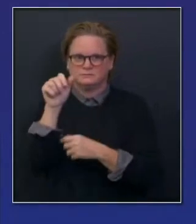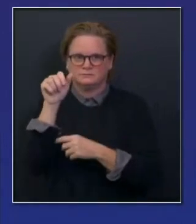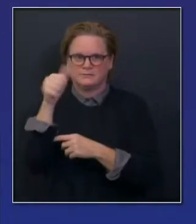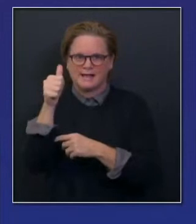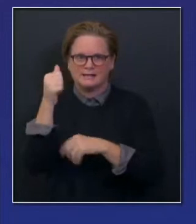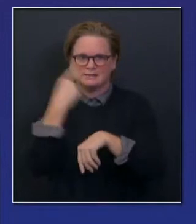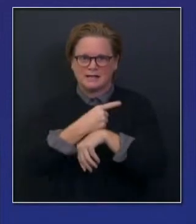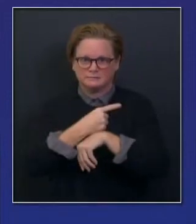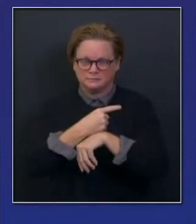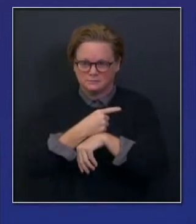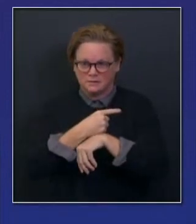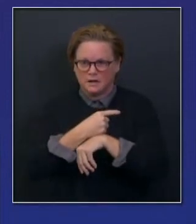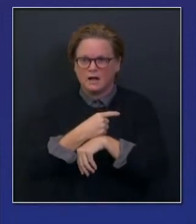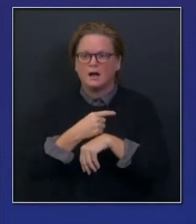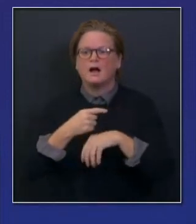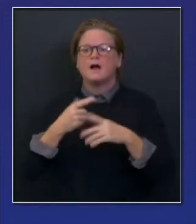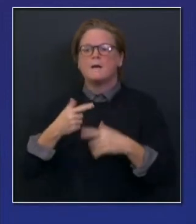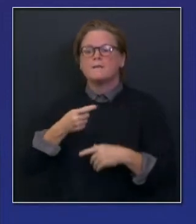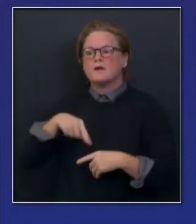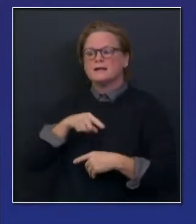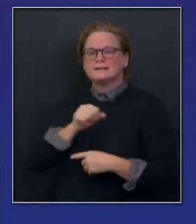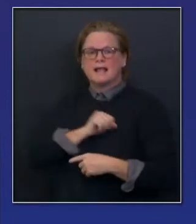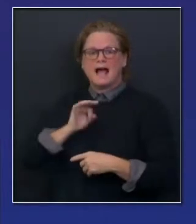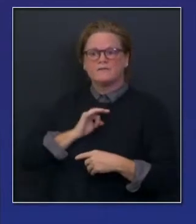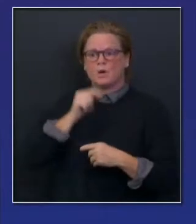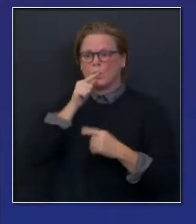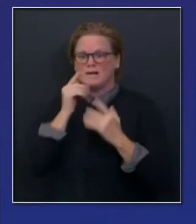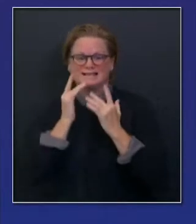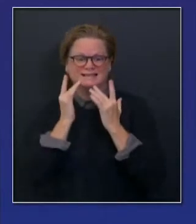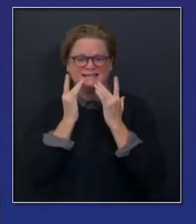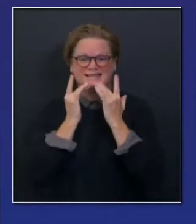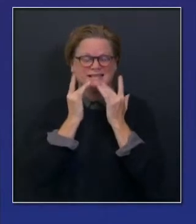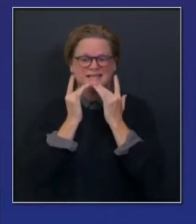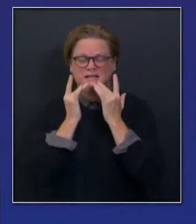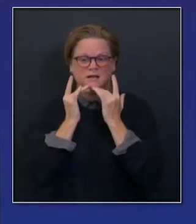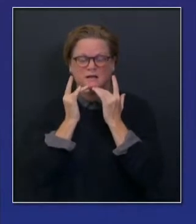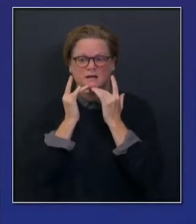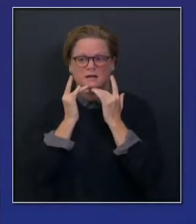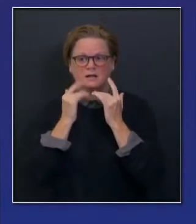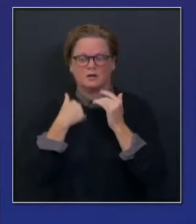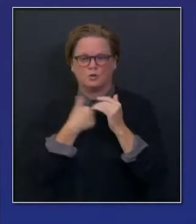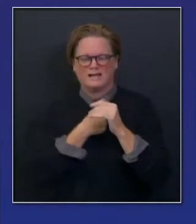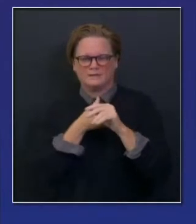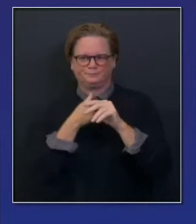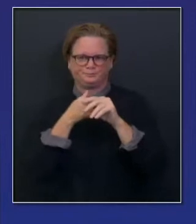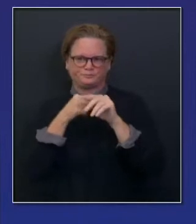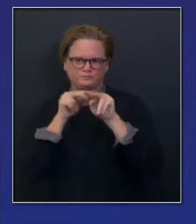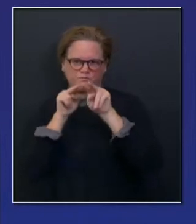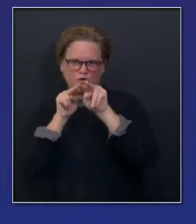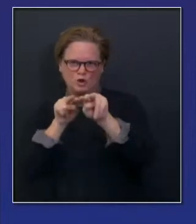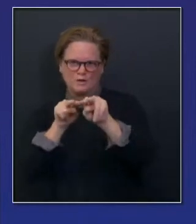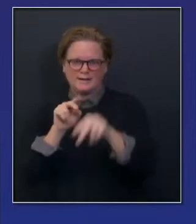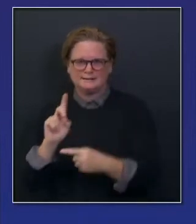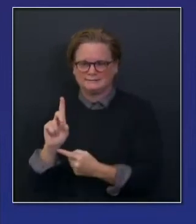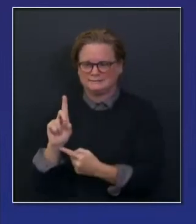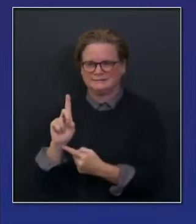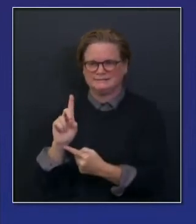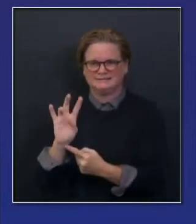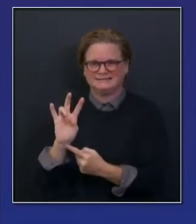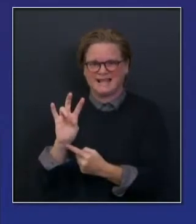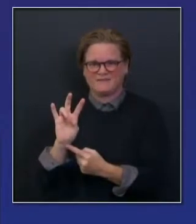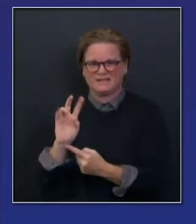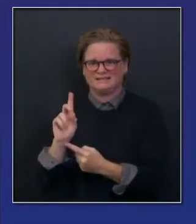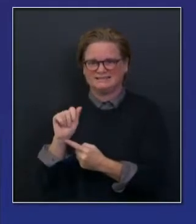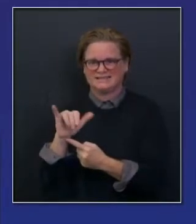our critical staffing shortages, we now have looked to a 7, not a 10-day quarantine for health care